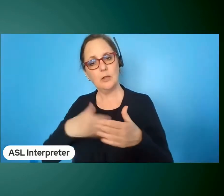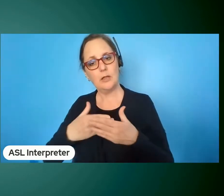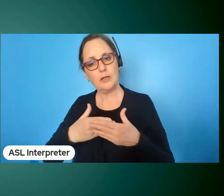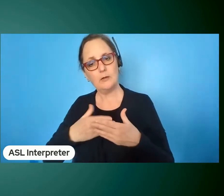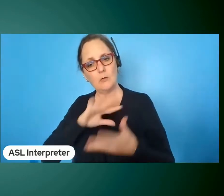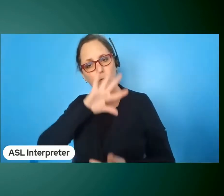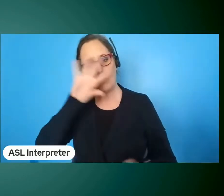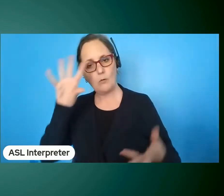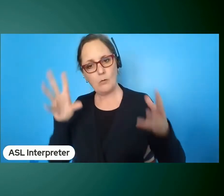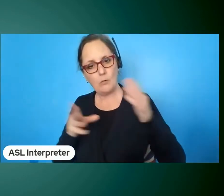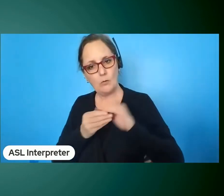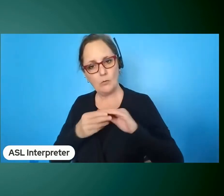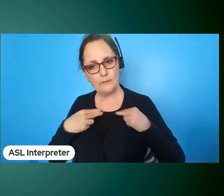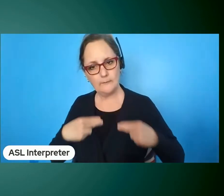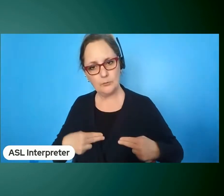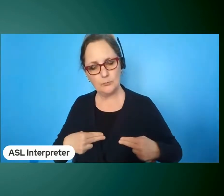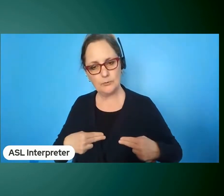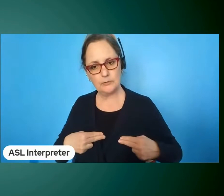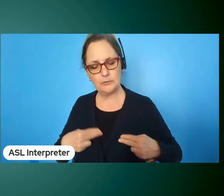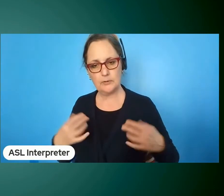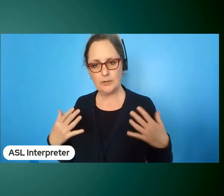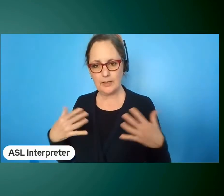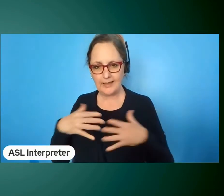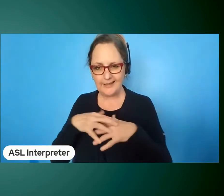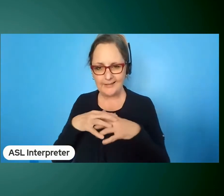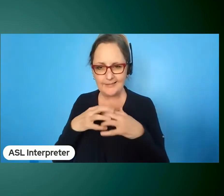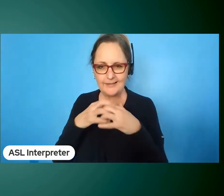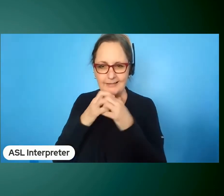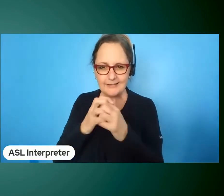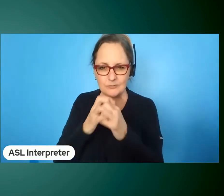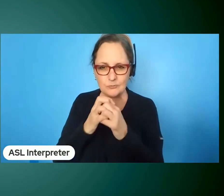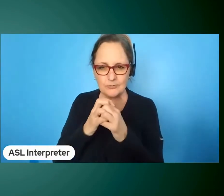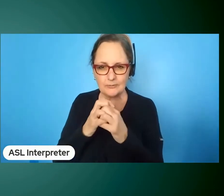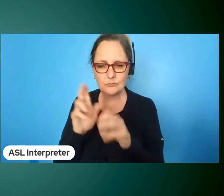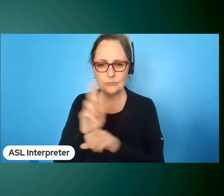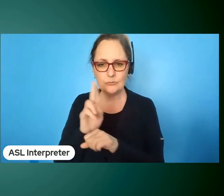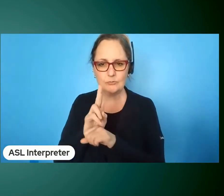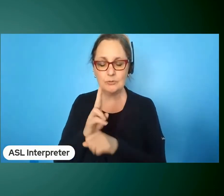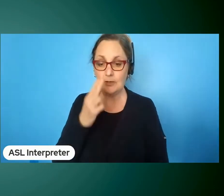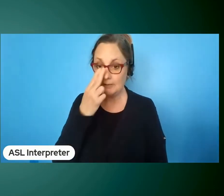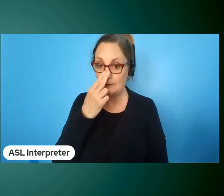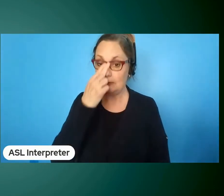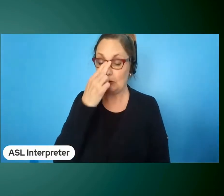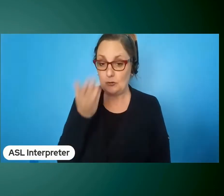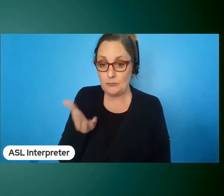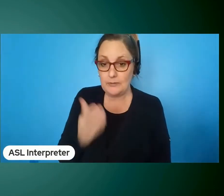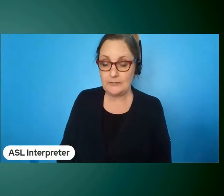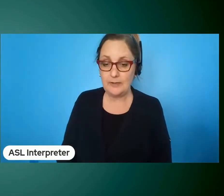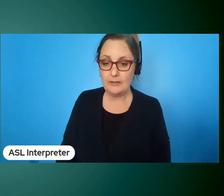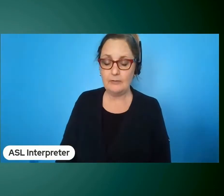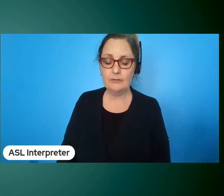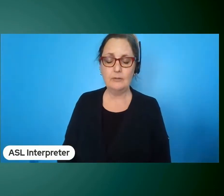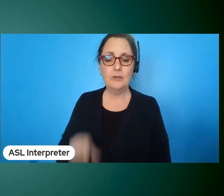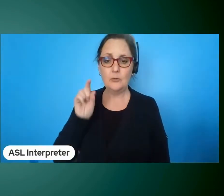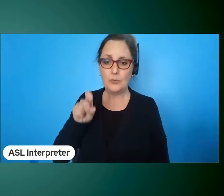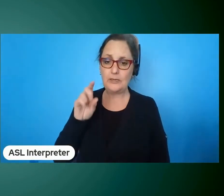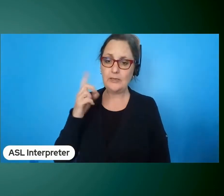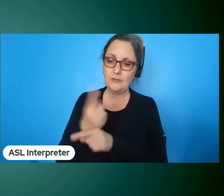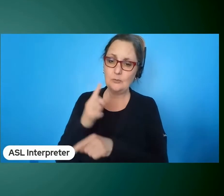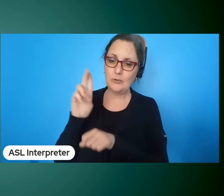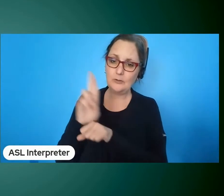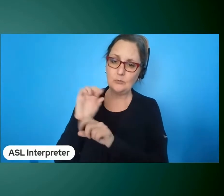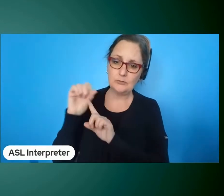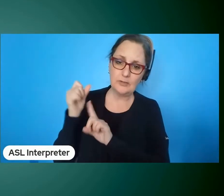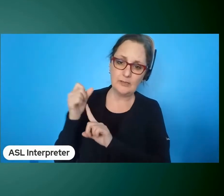intersectional use it's an exciting time the nerdery is there we've just got to get the right use cases and hopefully